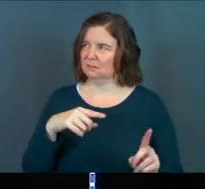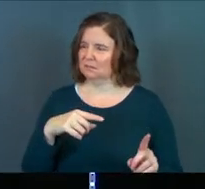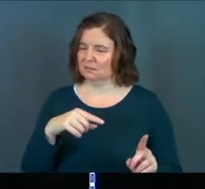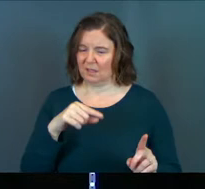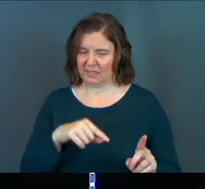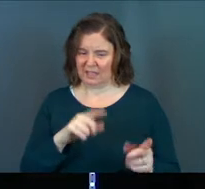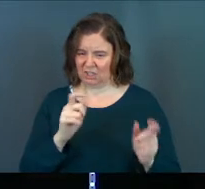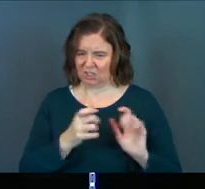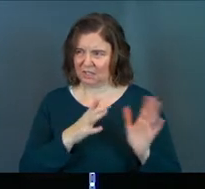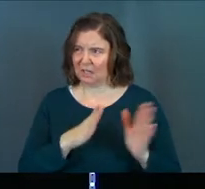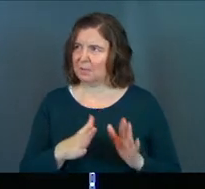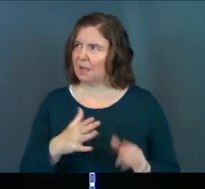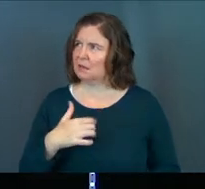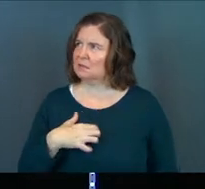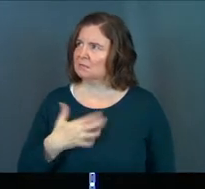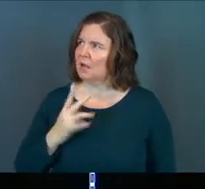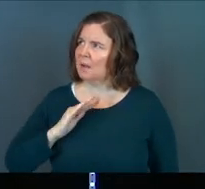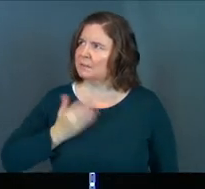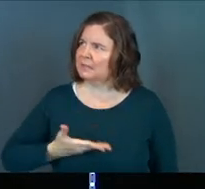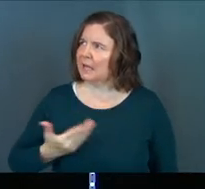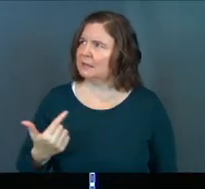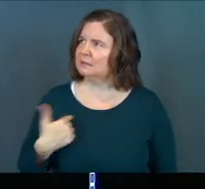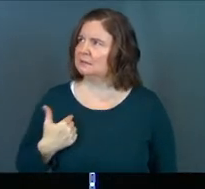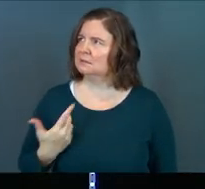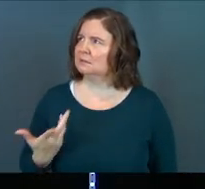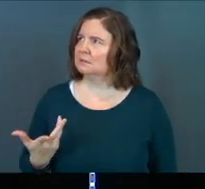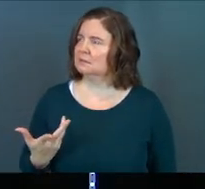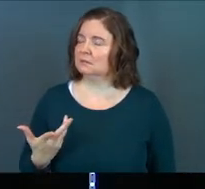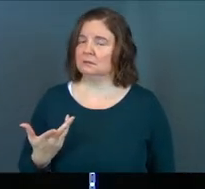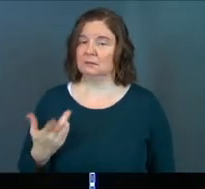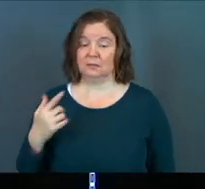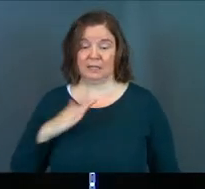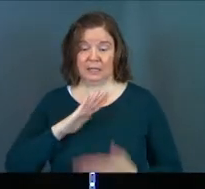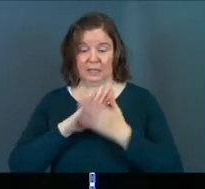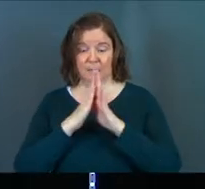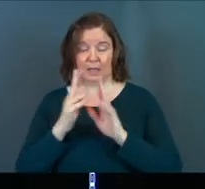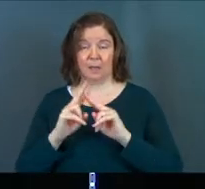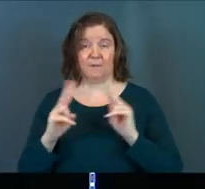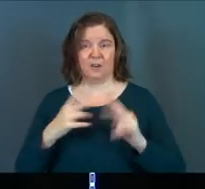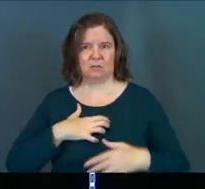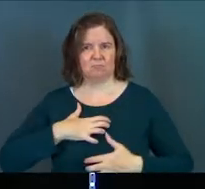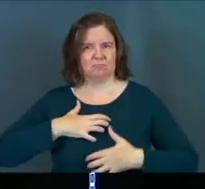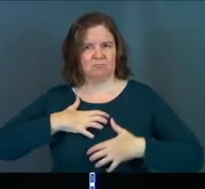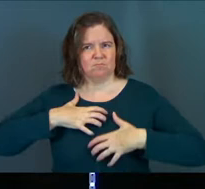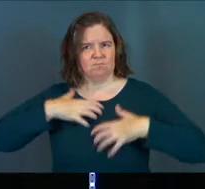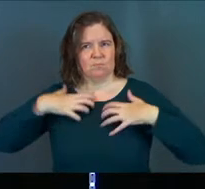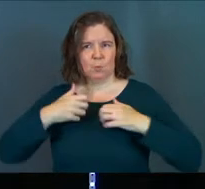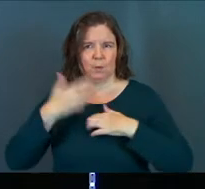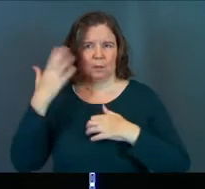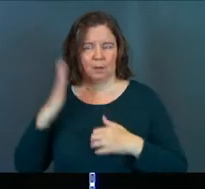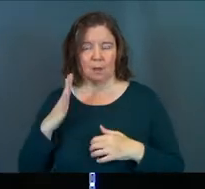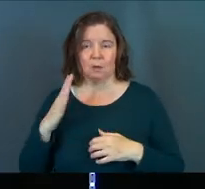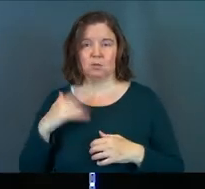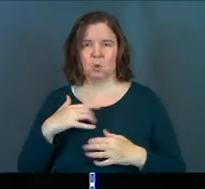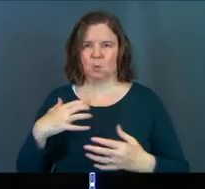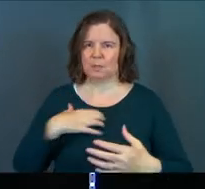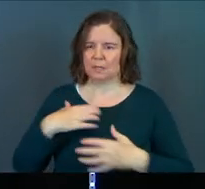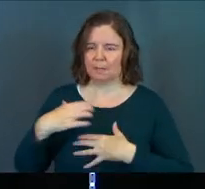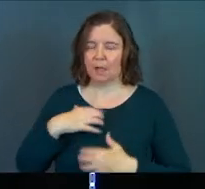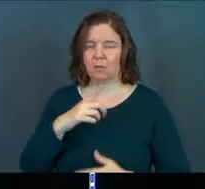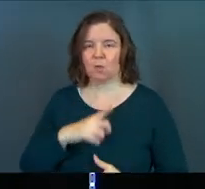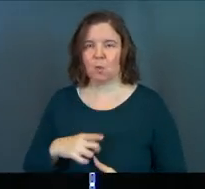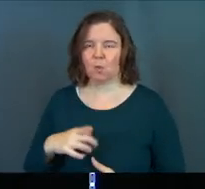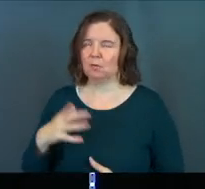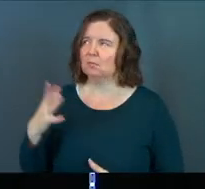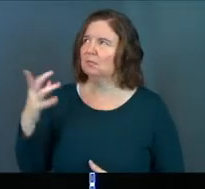change of plans greatly upset Jonah. He became very angry with God. So he complained to the